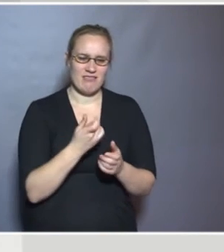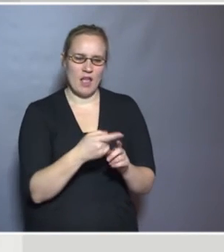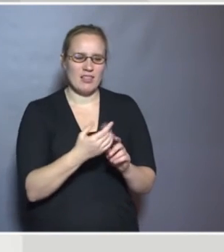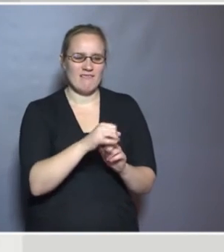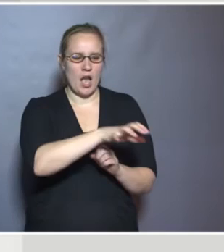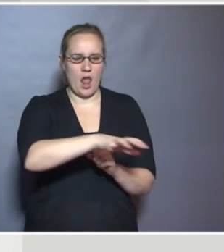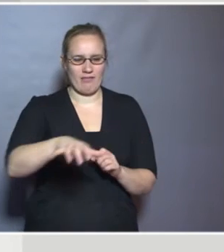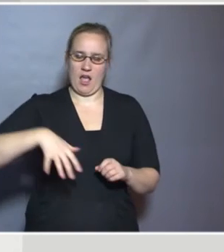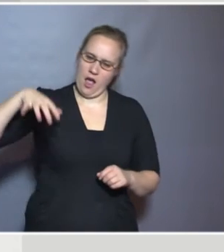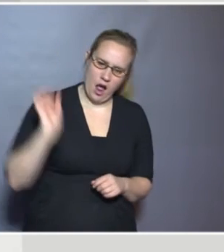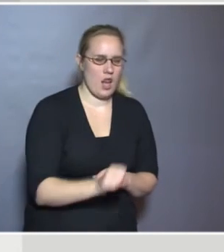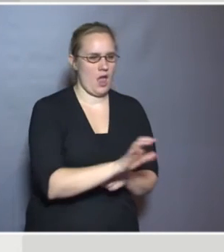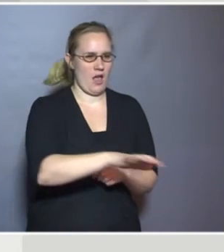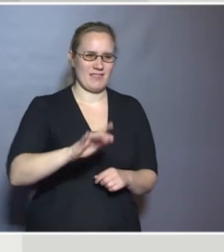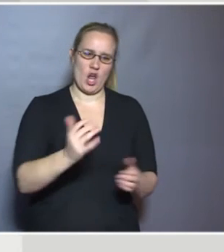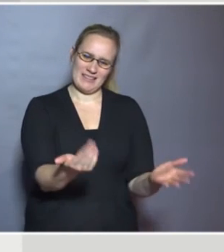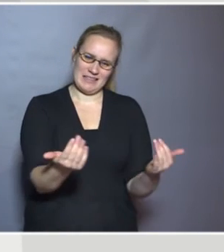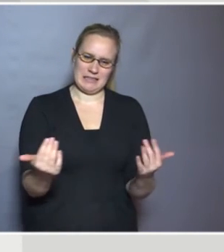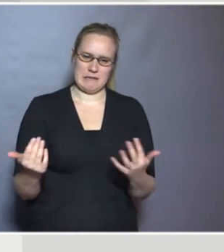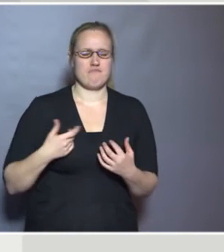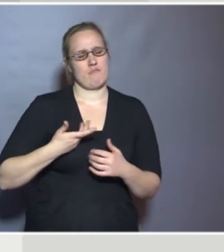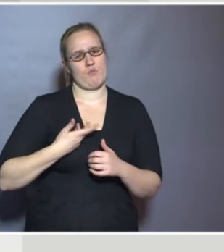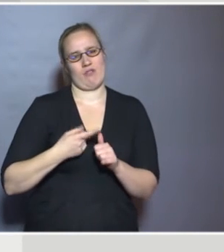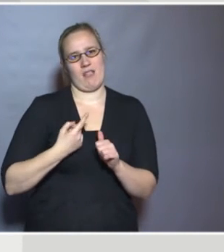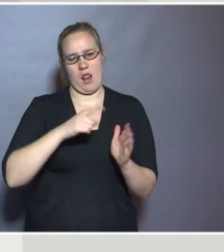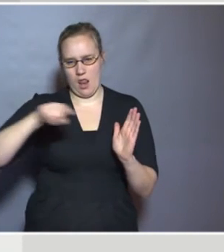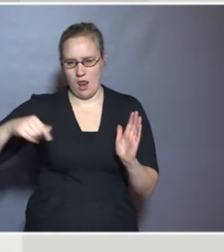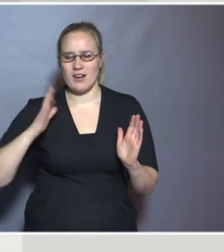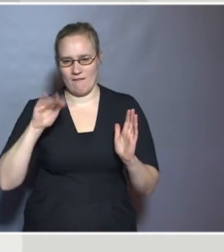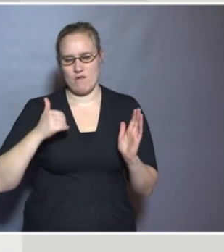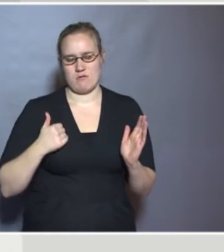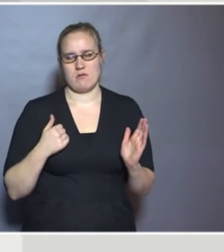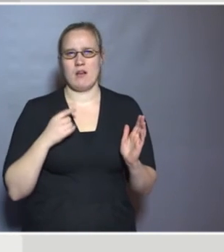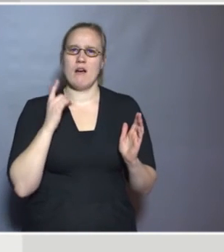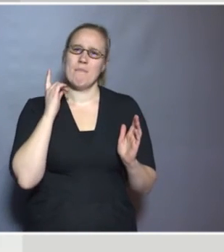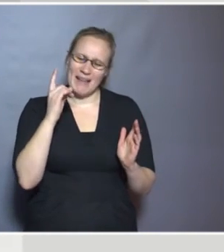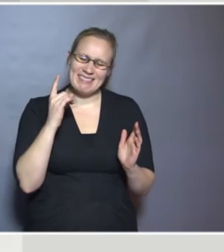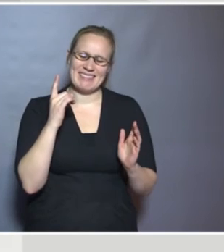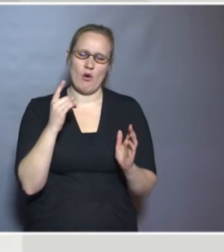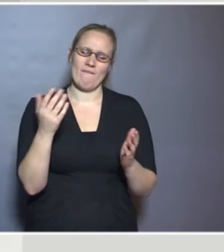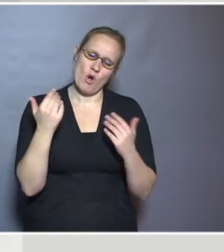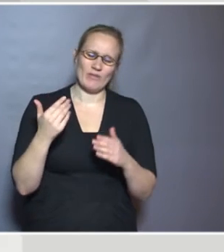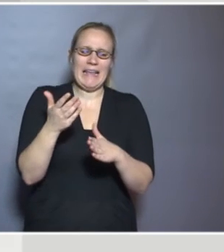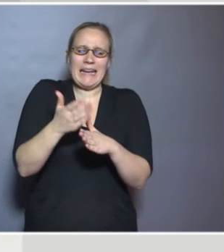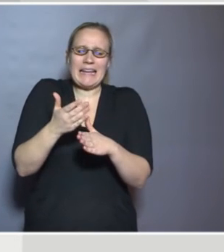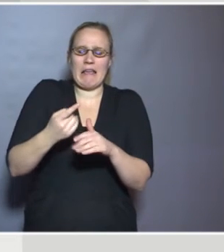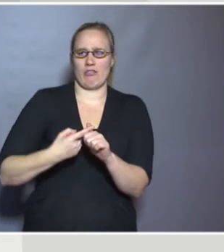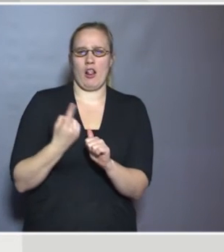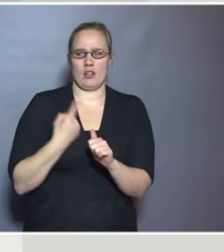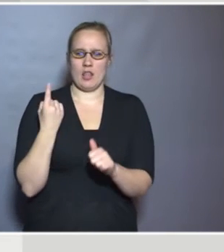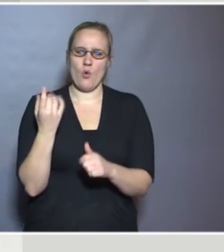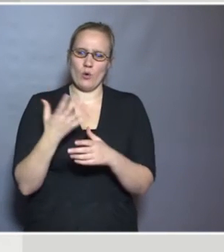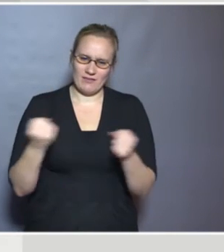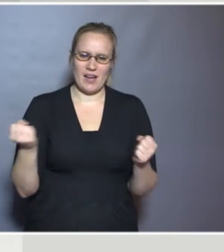All of the countries can provide us with lots and lots of numbers. It's been getting the numbers based on the